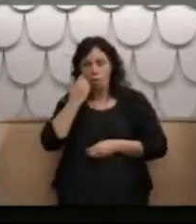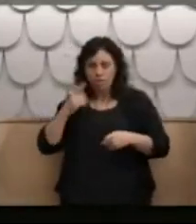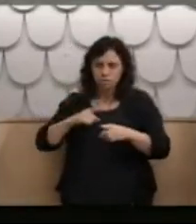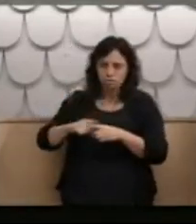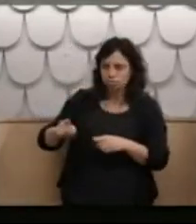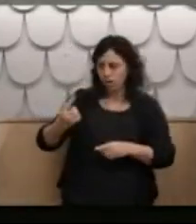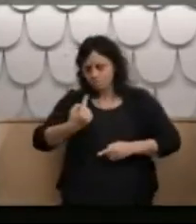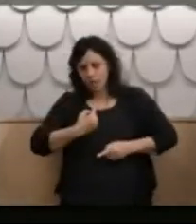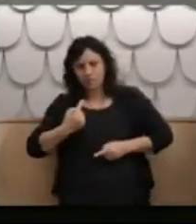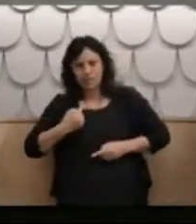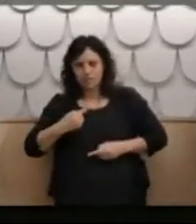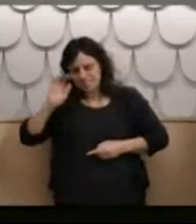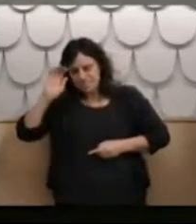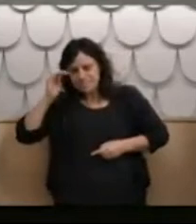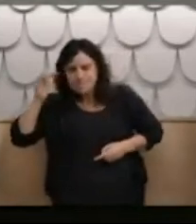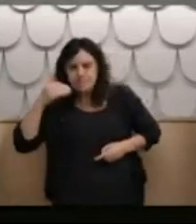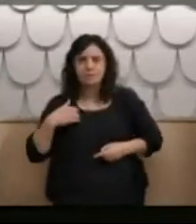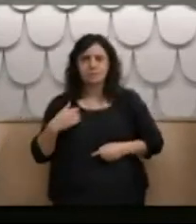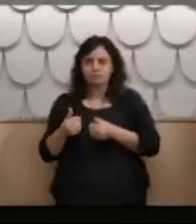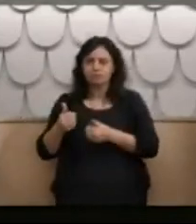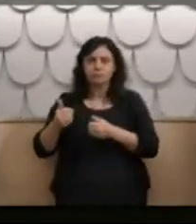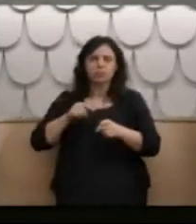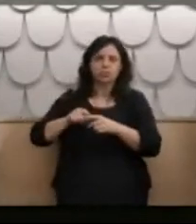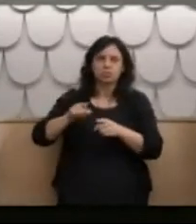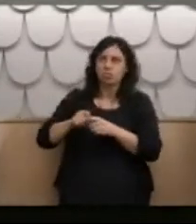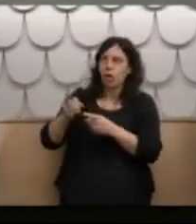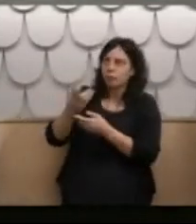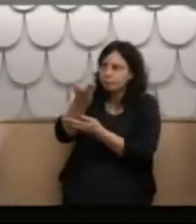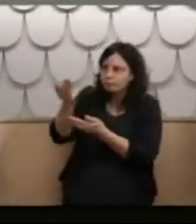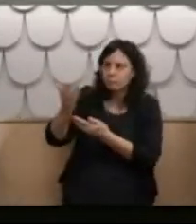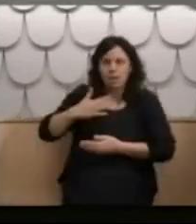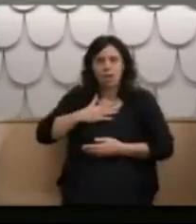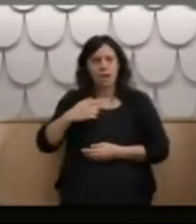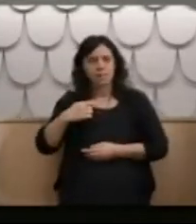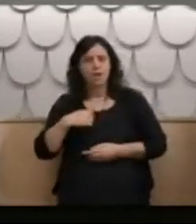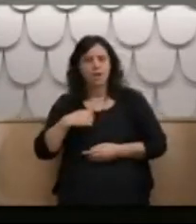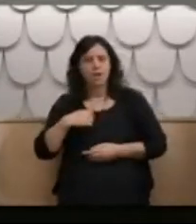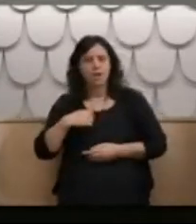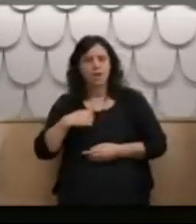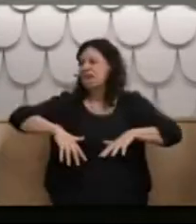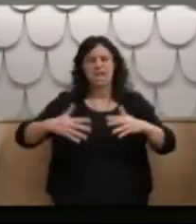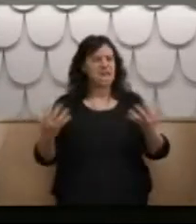myself. I was always trying to please people, too. I would do anything for anyone.